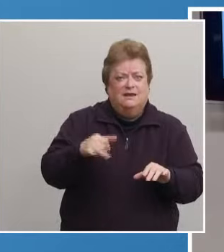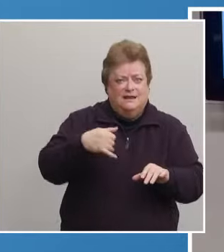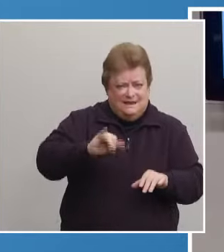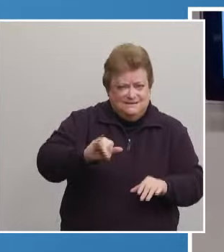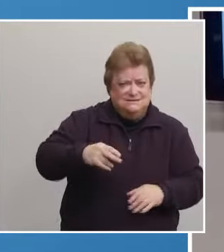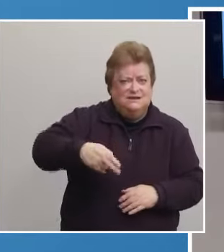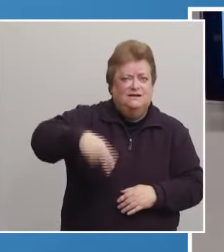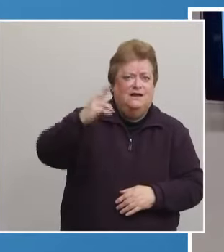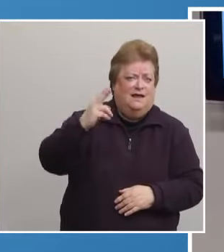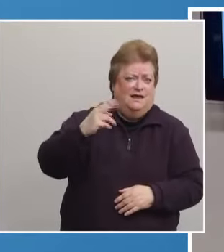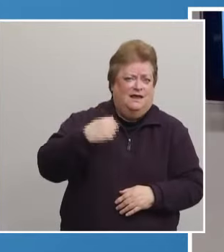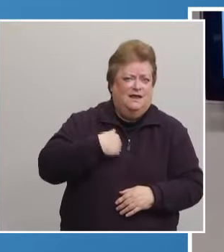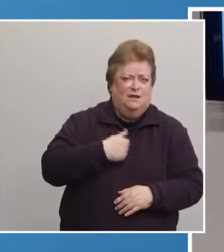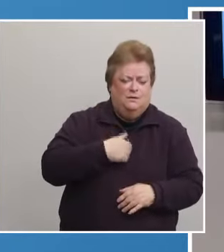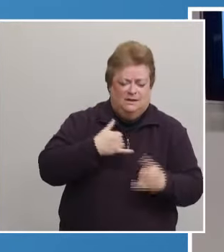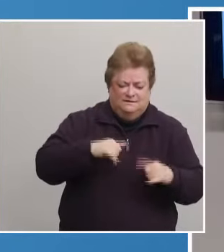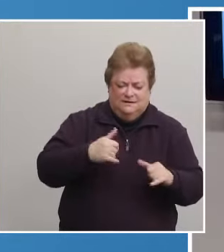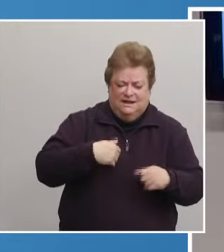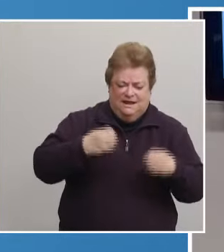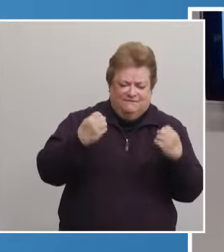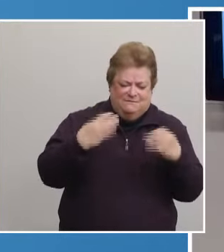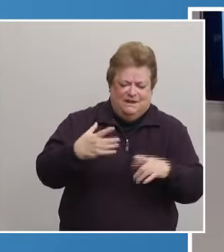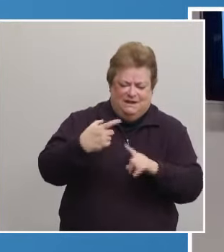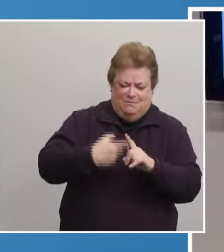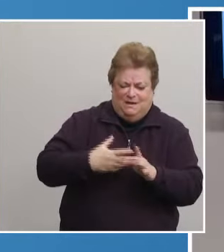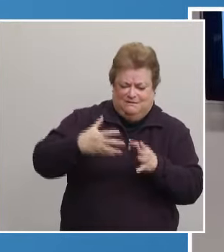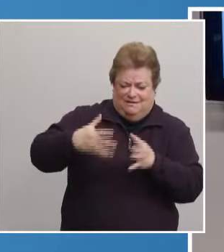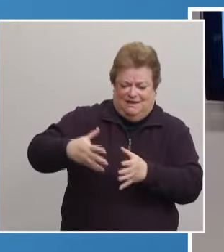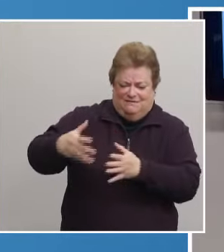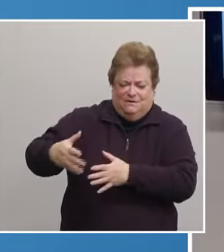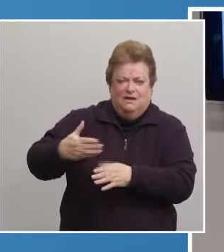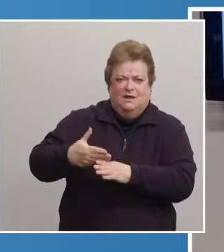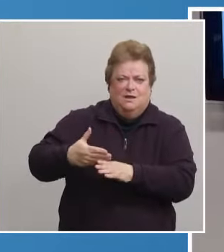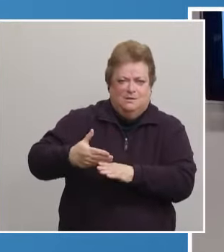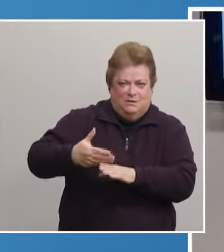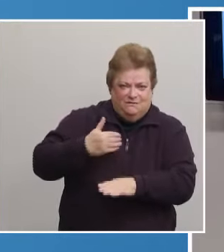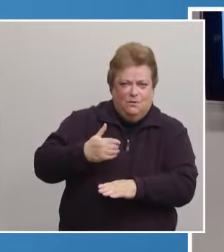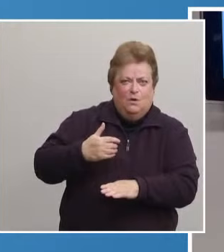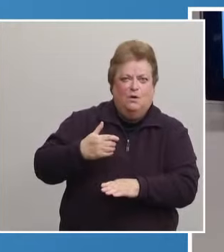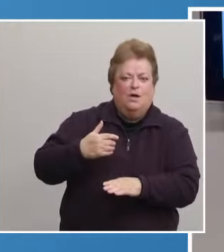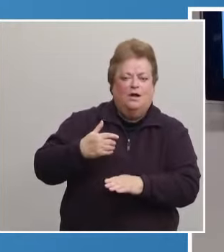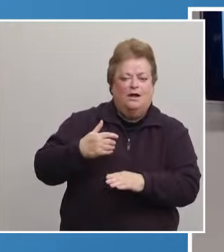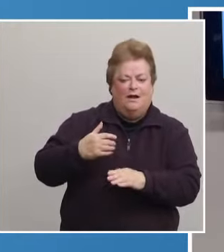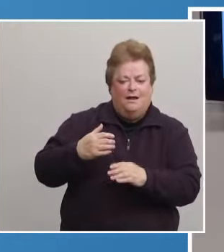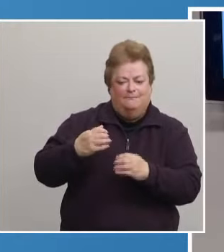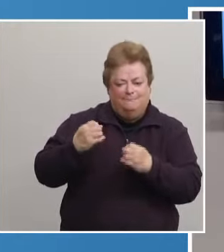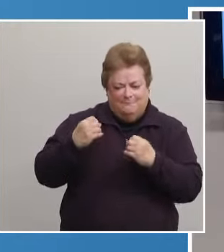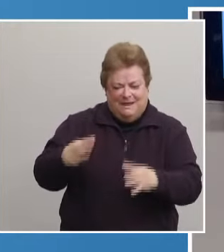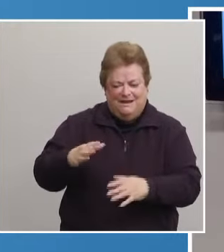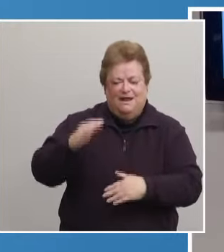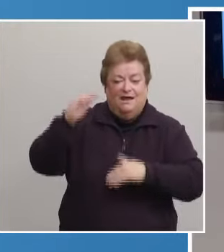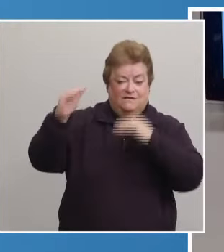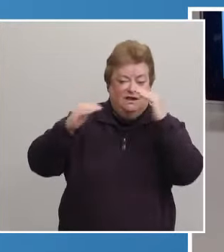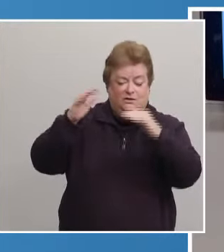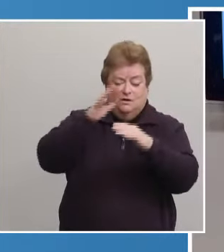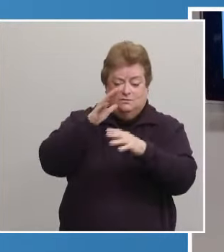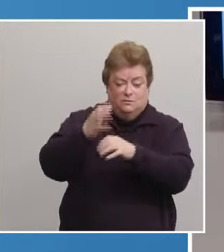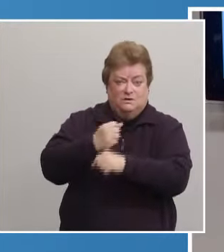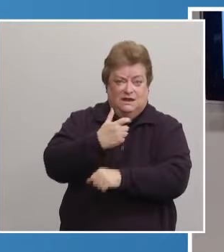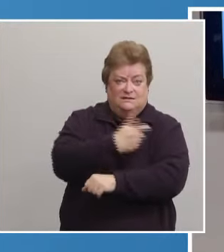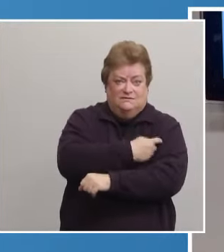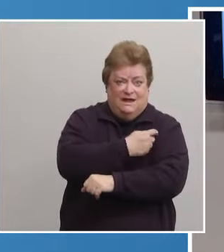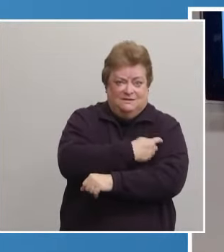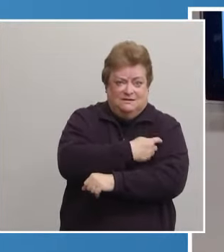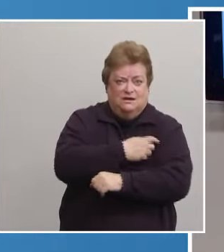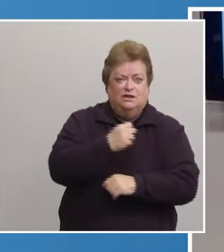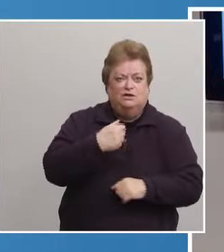still high and we do have many months to go before a large percentage of adults will be vaccinated. For those reasons